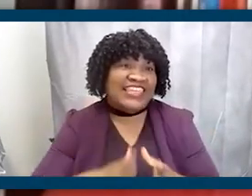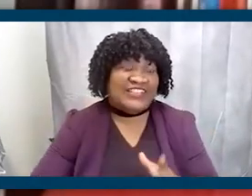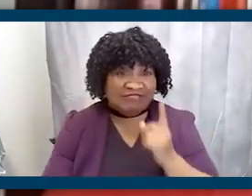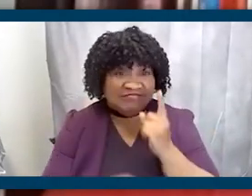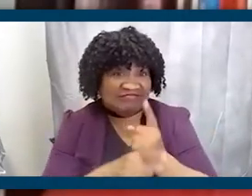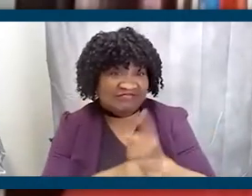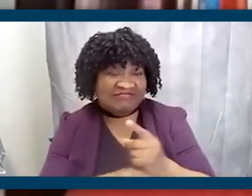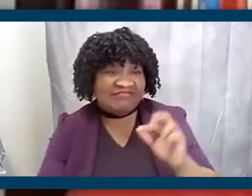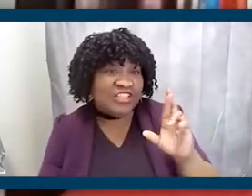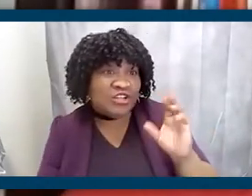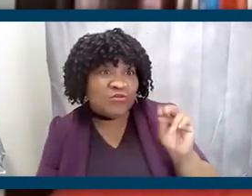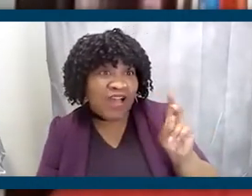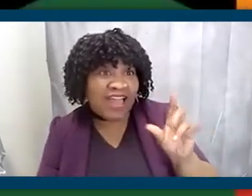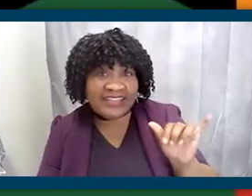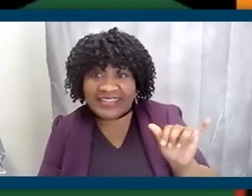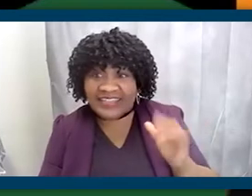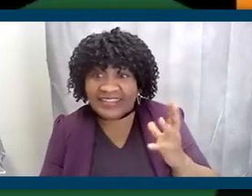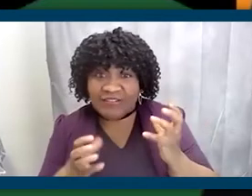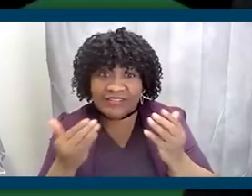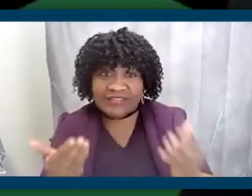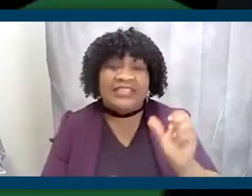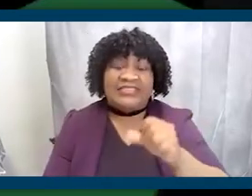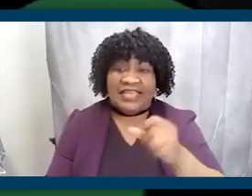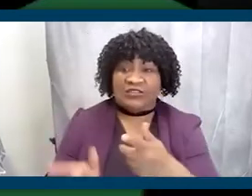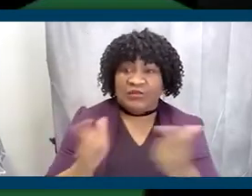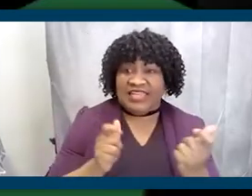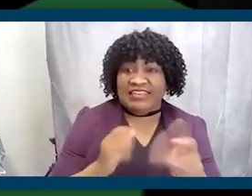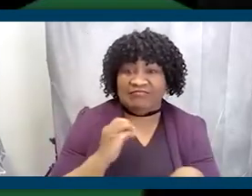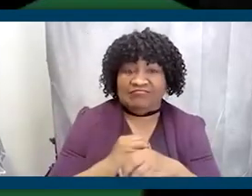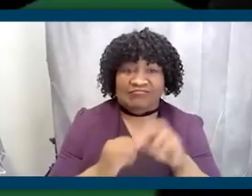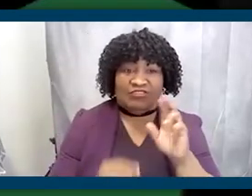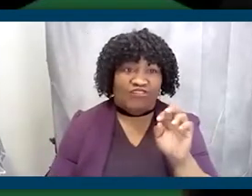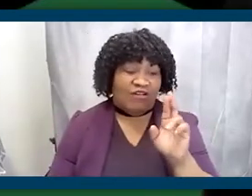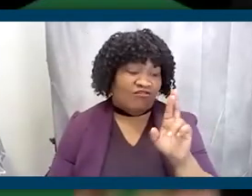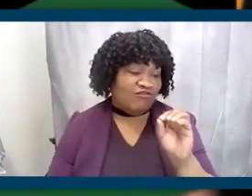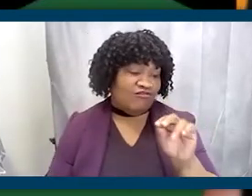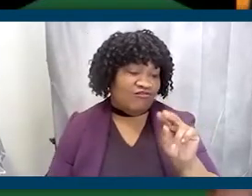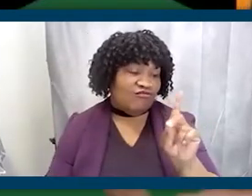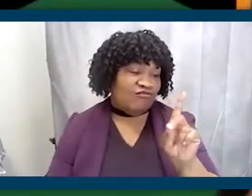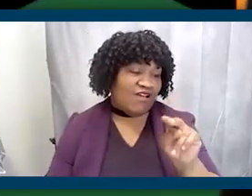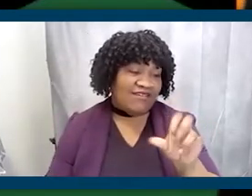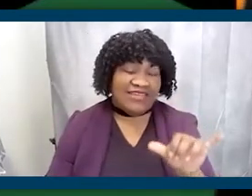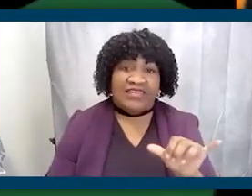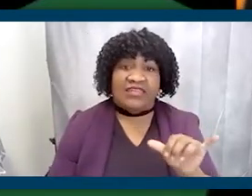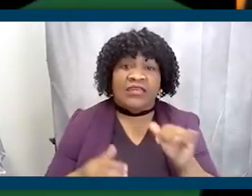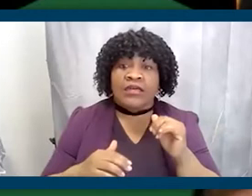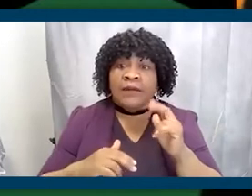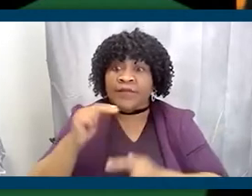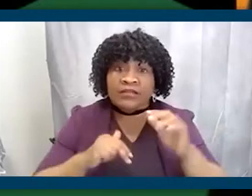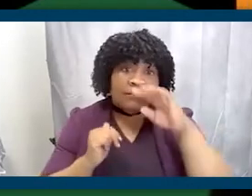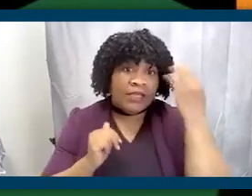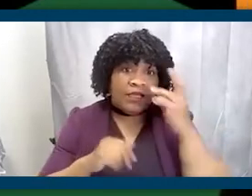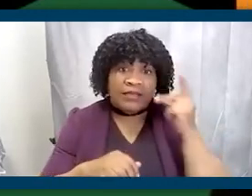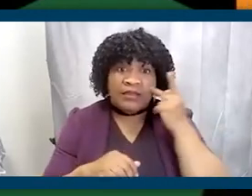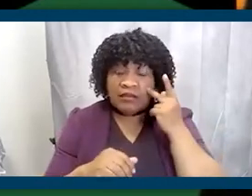you have anything before we move on? Yeah, I would just say really quickly, you know, so much about building black political power is